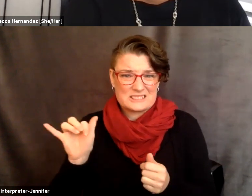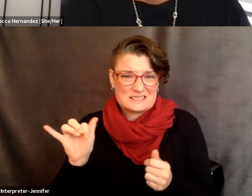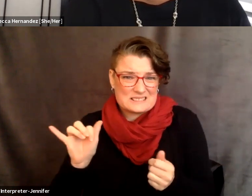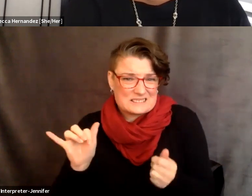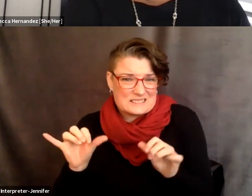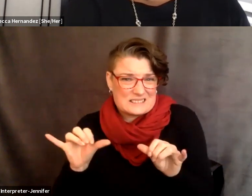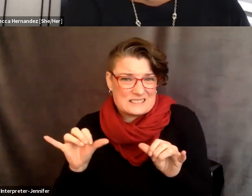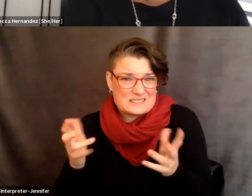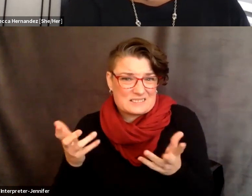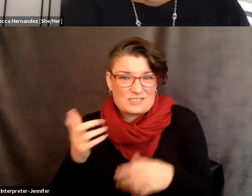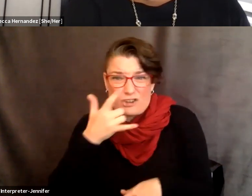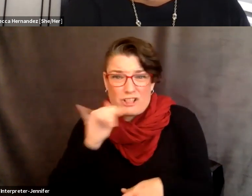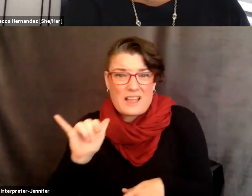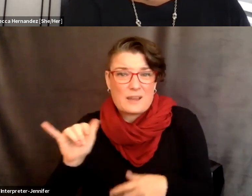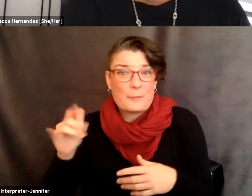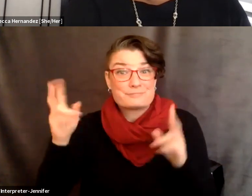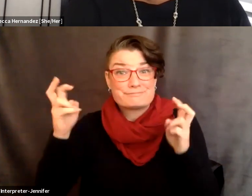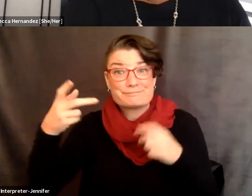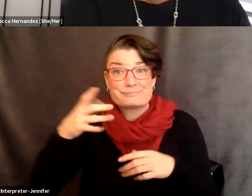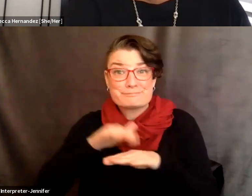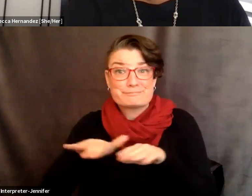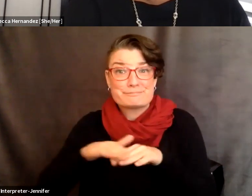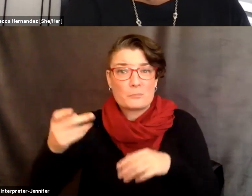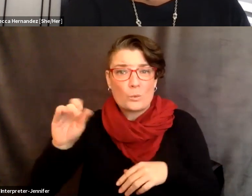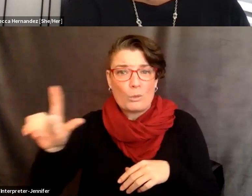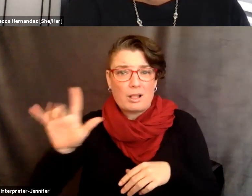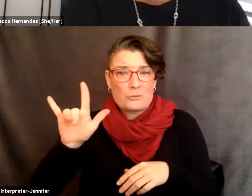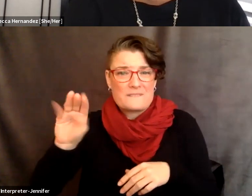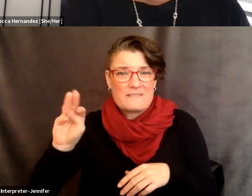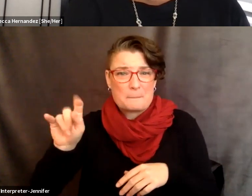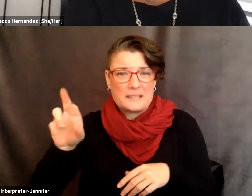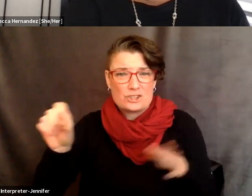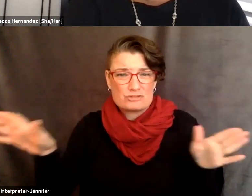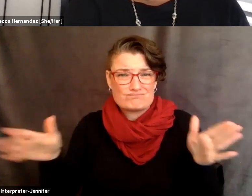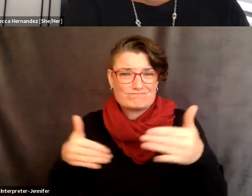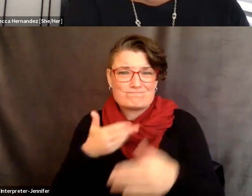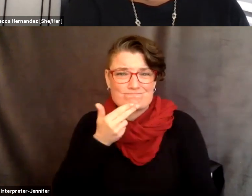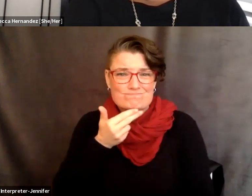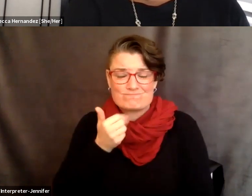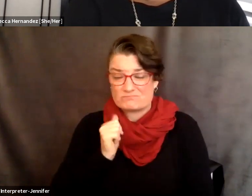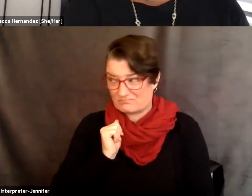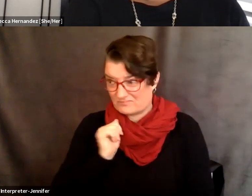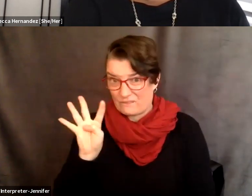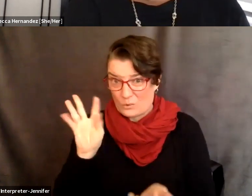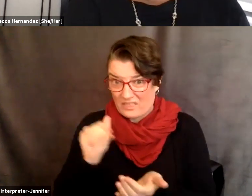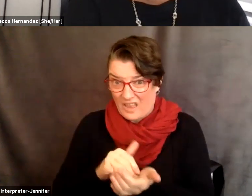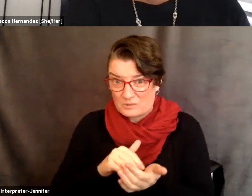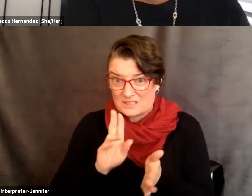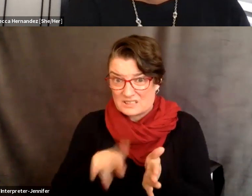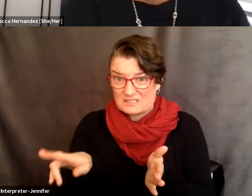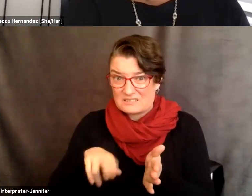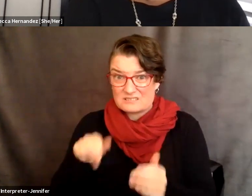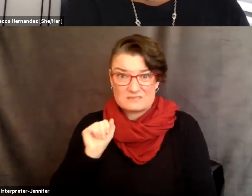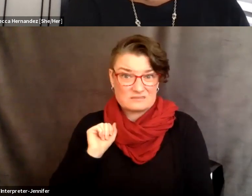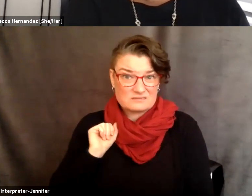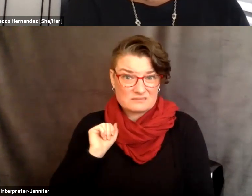than like a 25 meter pool. Um, and I, um, yeah, I was like, I guess the, the